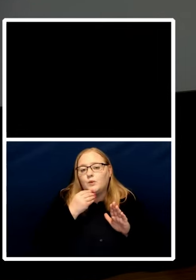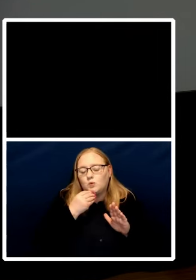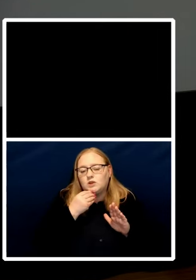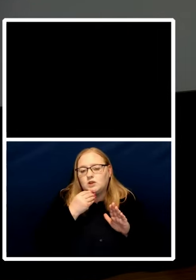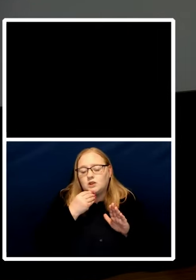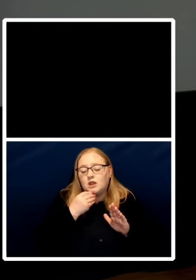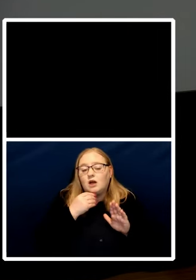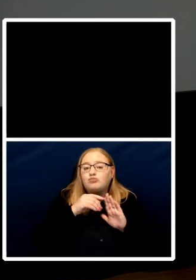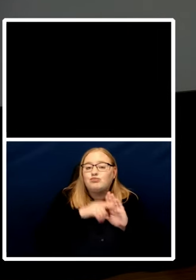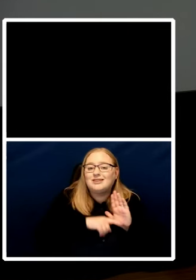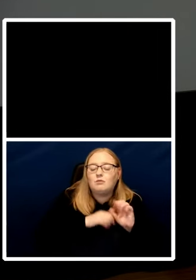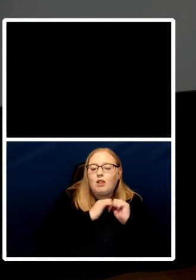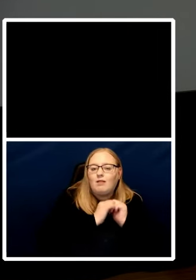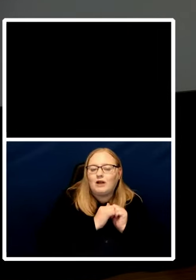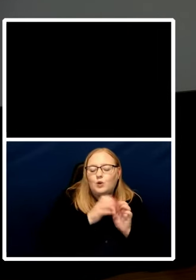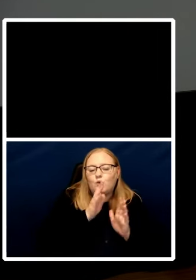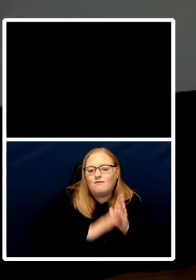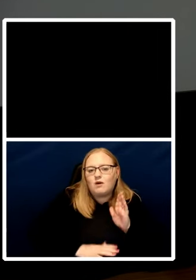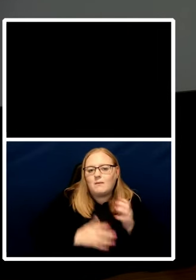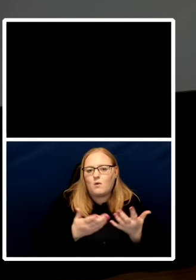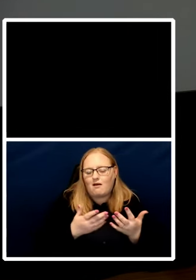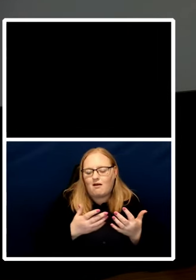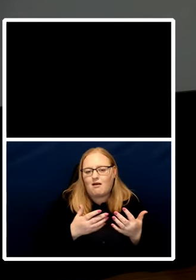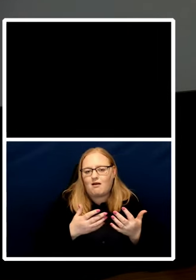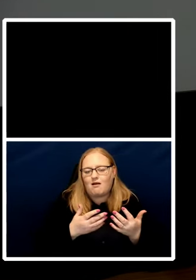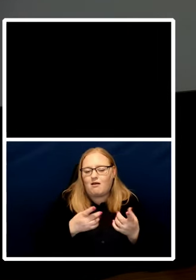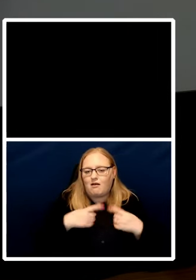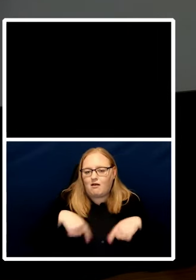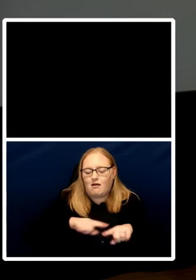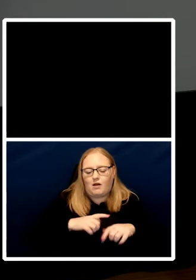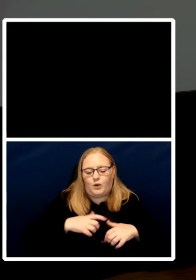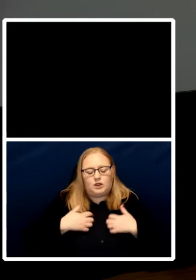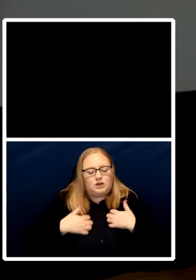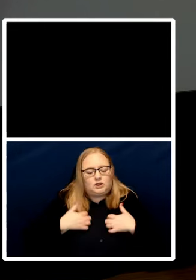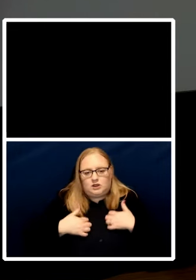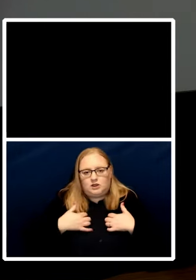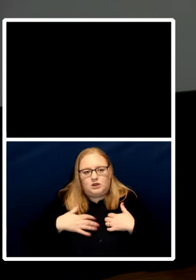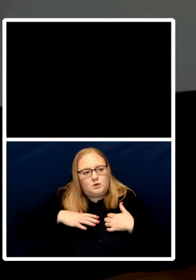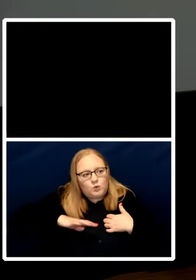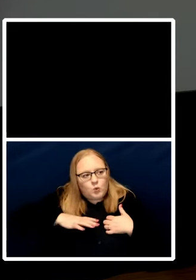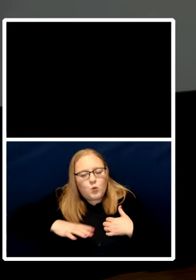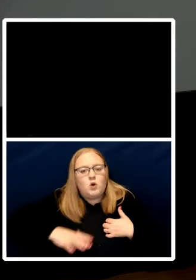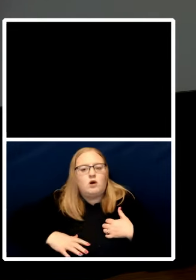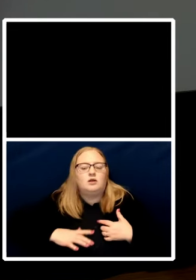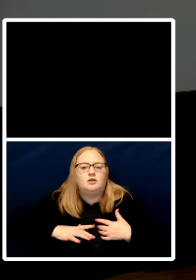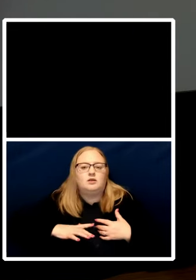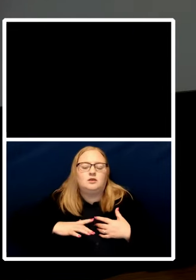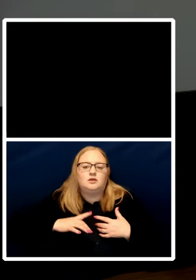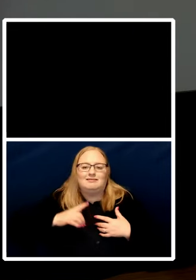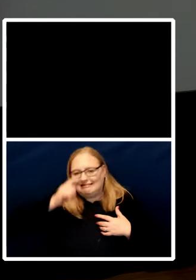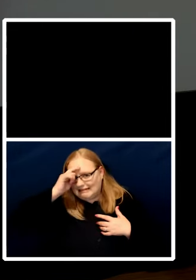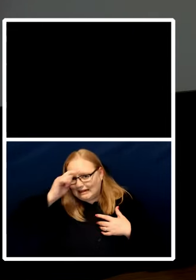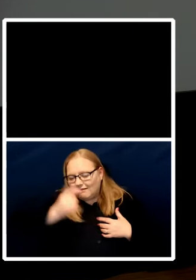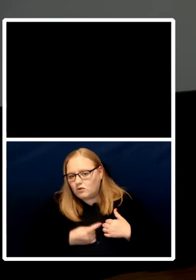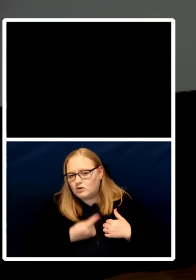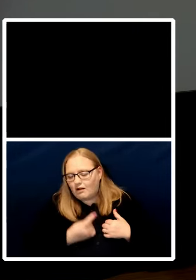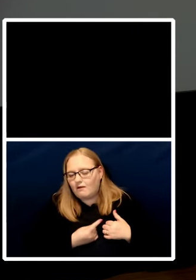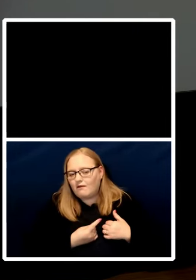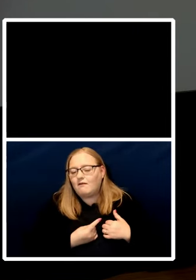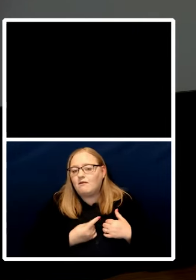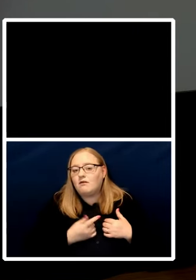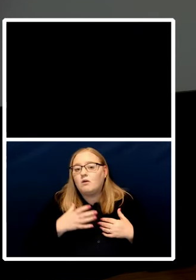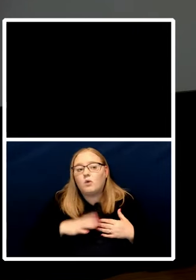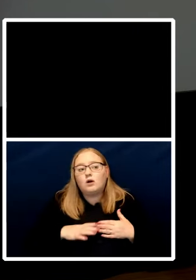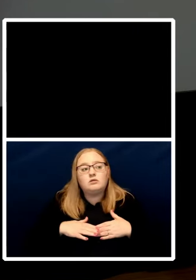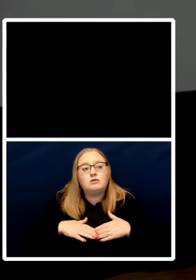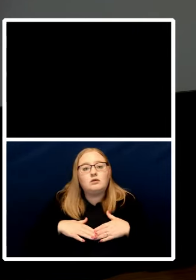for from yearnings for dignity that seem to be shared by all people now there